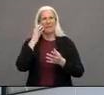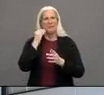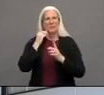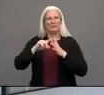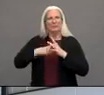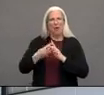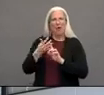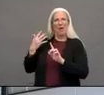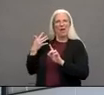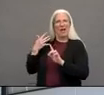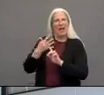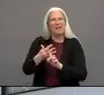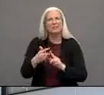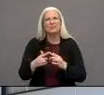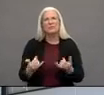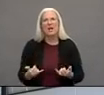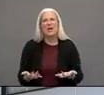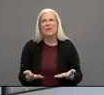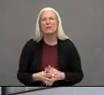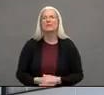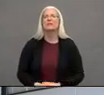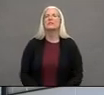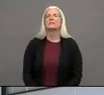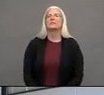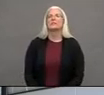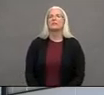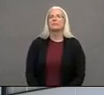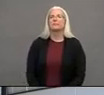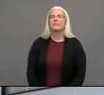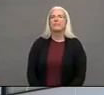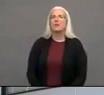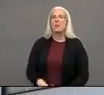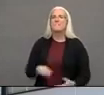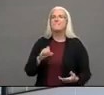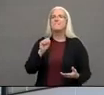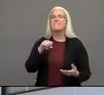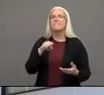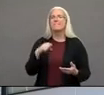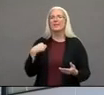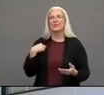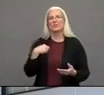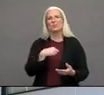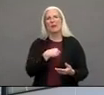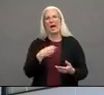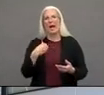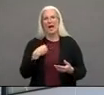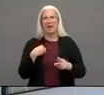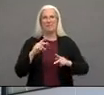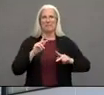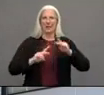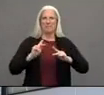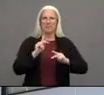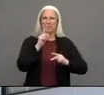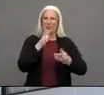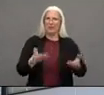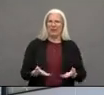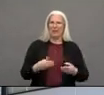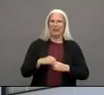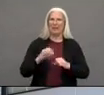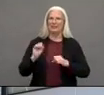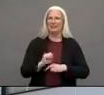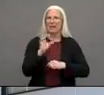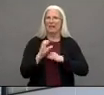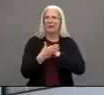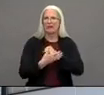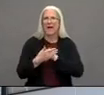lot of the case management and monitoring for the cases in our county but as the cases started to increase we brought in our entire